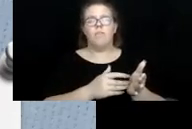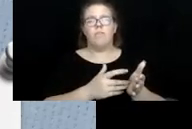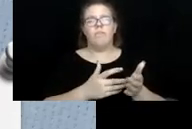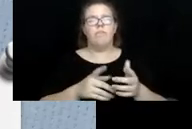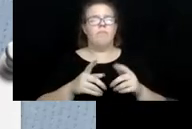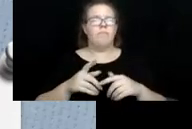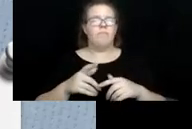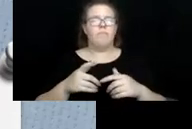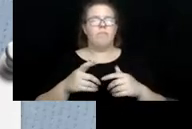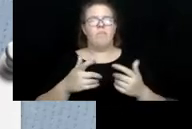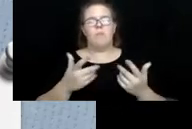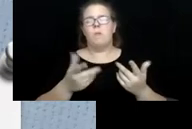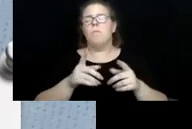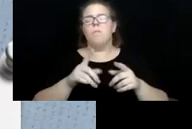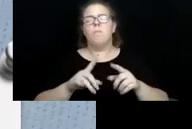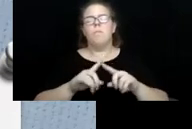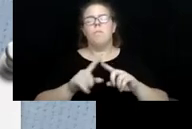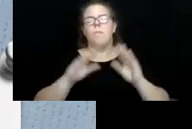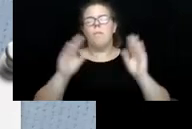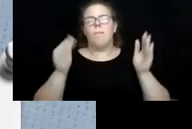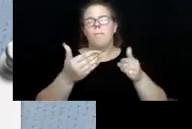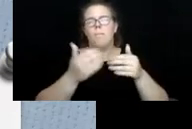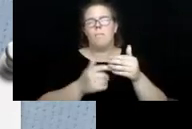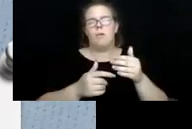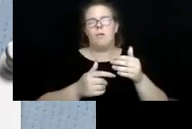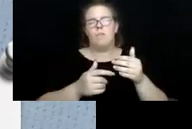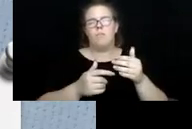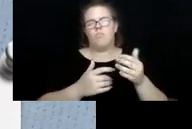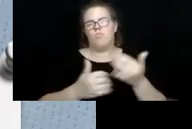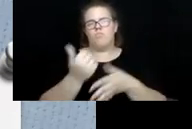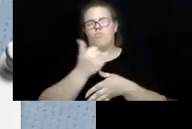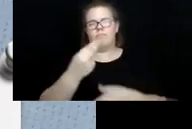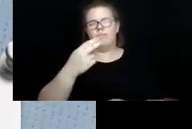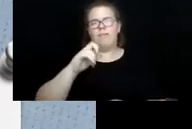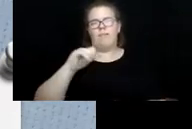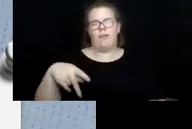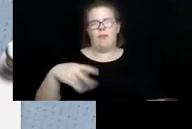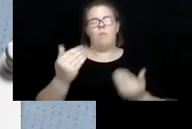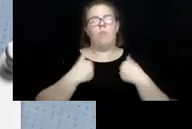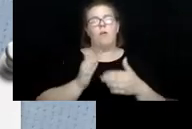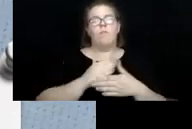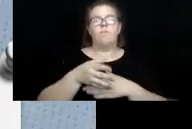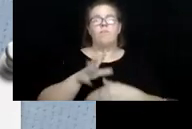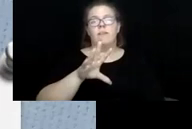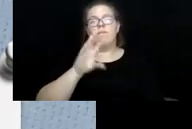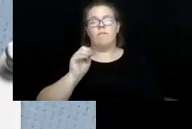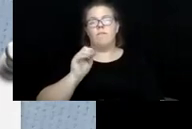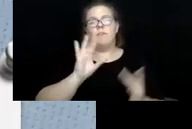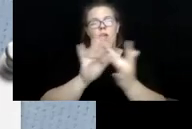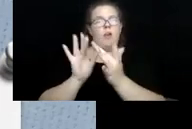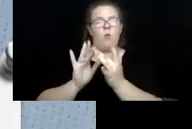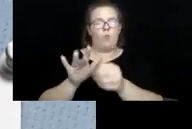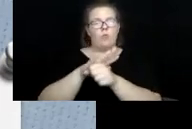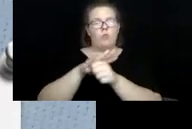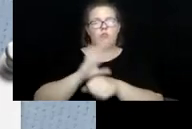Security. So the main focus of HEAP, like, is to get the word out. We have more than 50 outreach sites during the